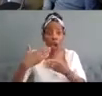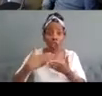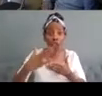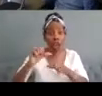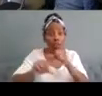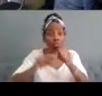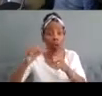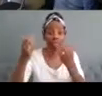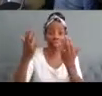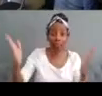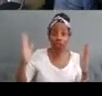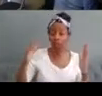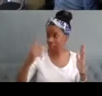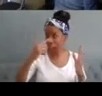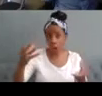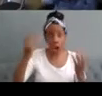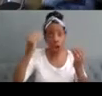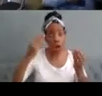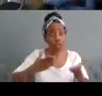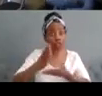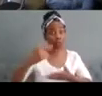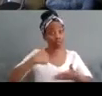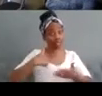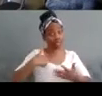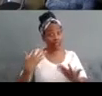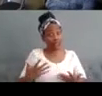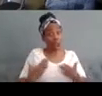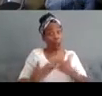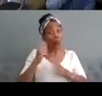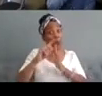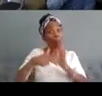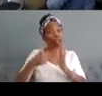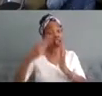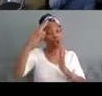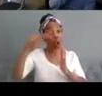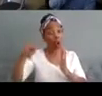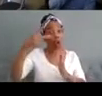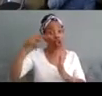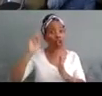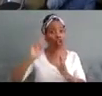and i'm currently experimenting with this in my new project called neurophototherapy